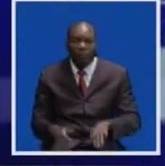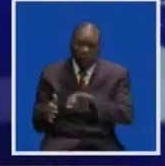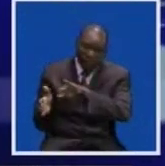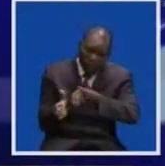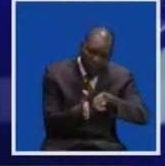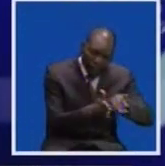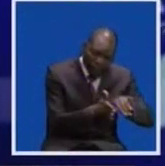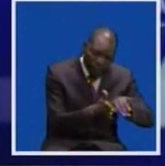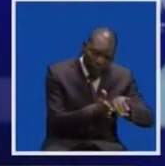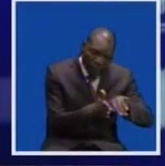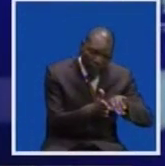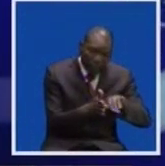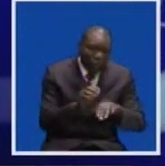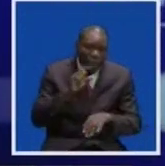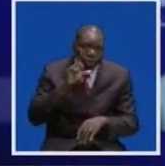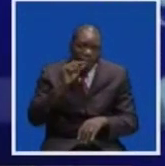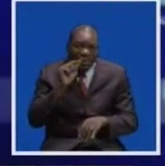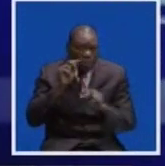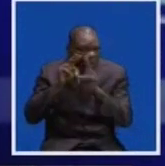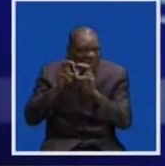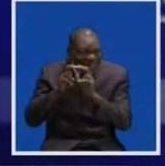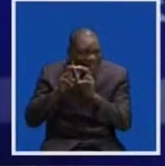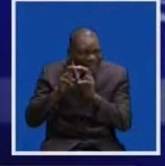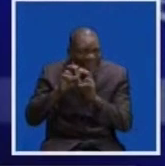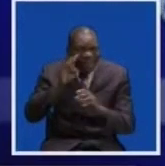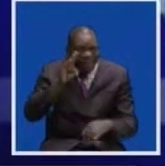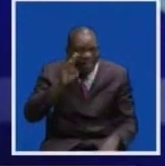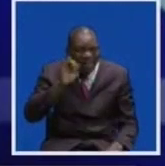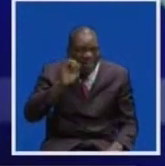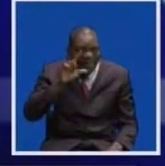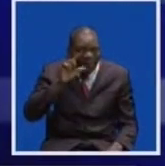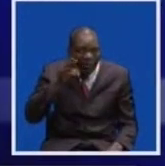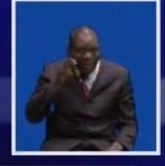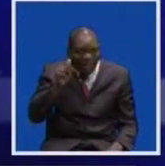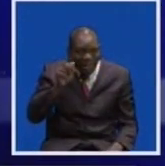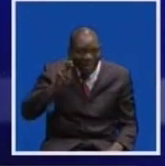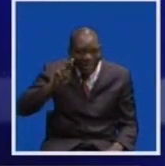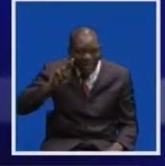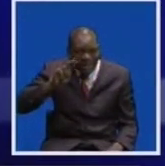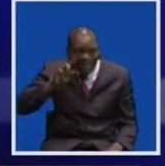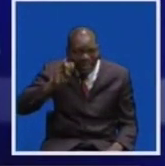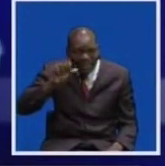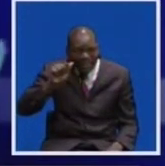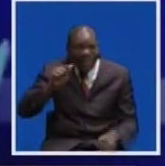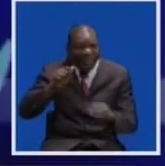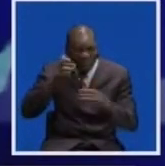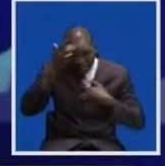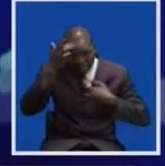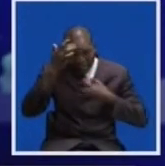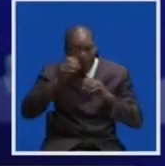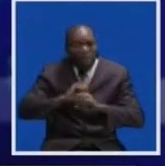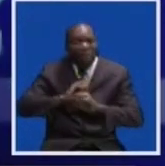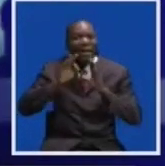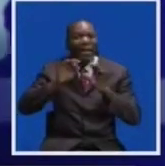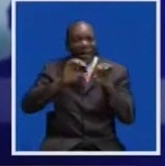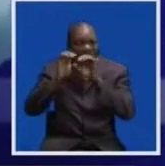Suspected Bilhazia has broken out in some villages in Livingston district. Acting Livingston district commissioner, Harriet Kawina,